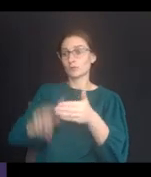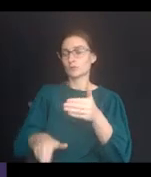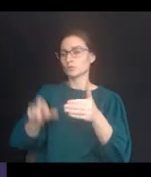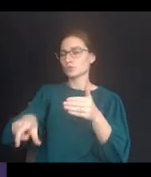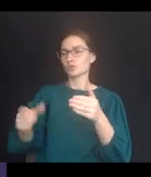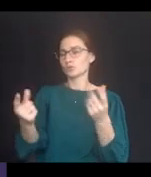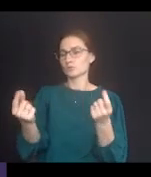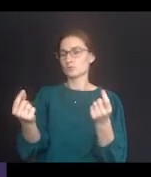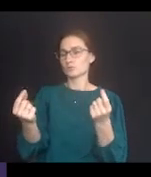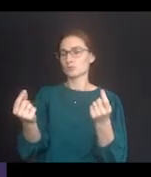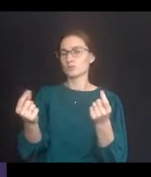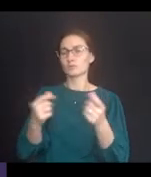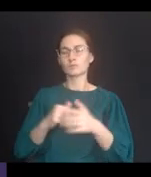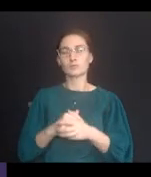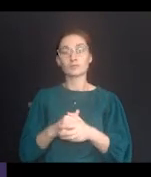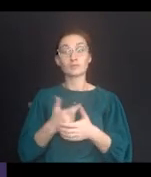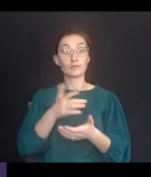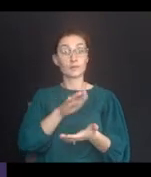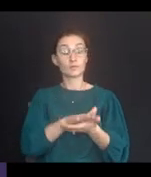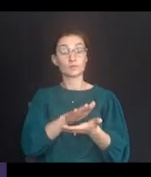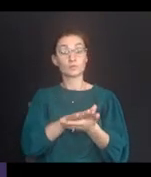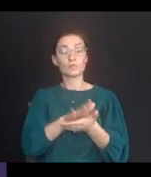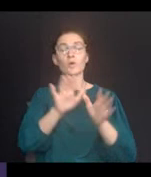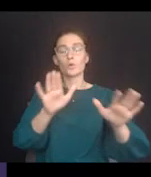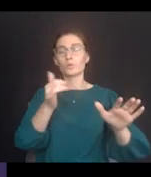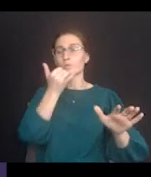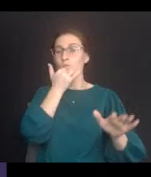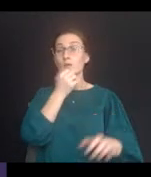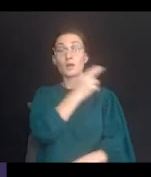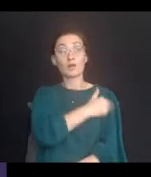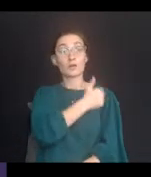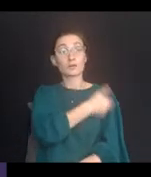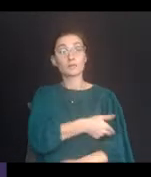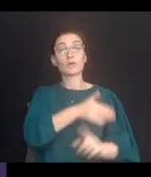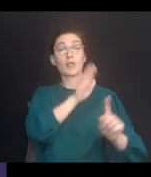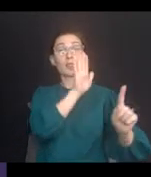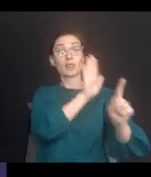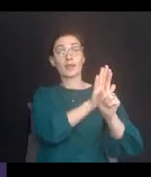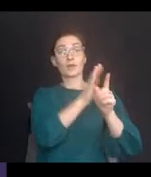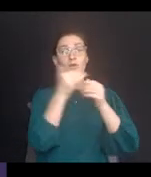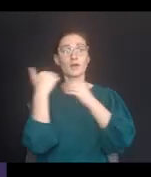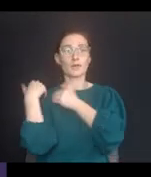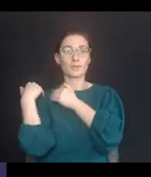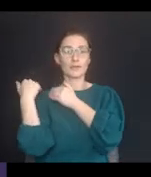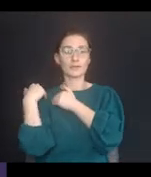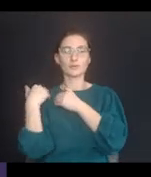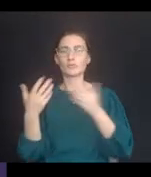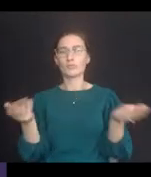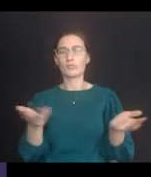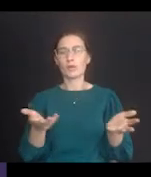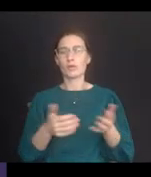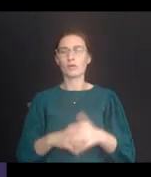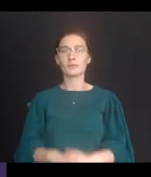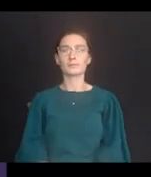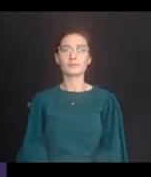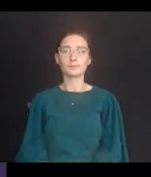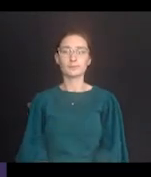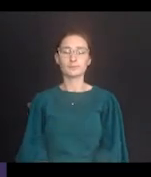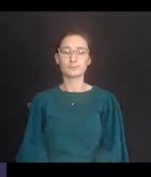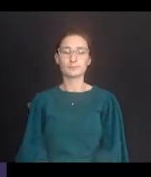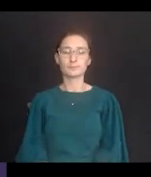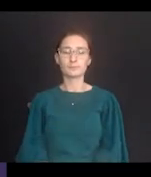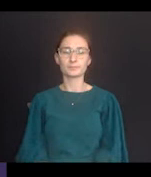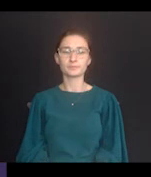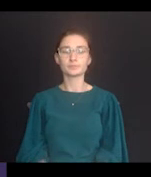what the results should be, what the schools are. sorry, what the hospital's obligations are. And we'll get to the